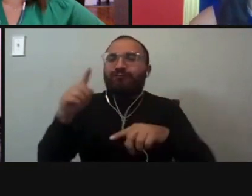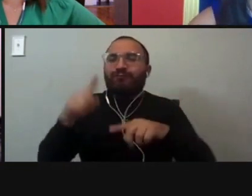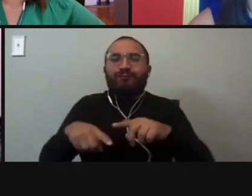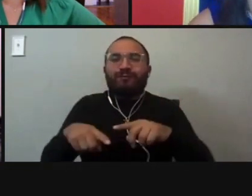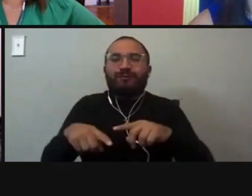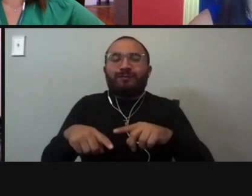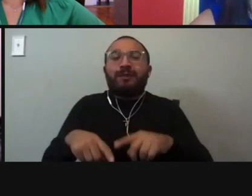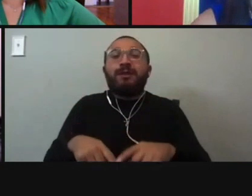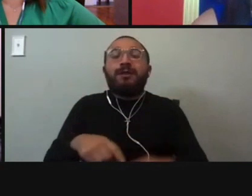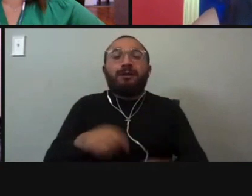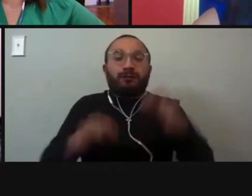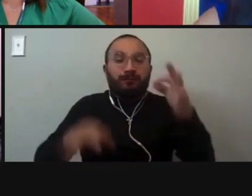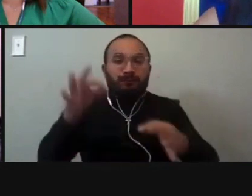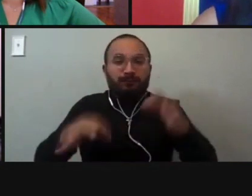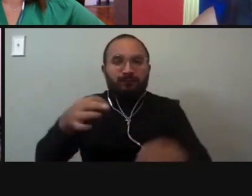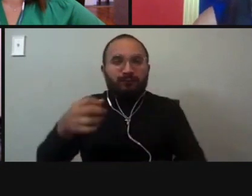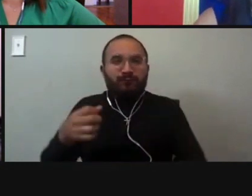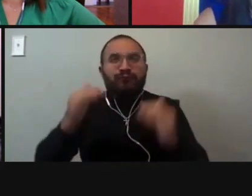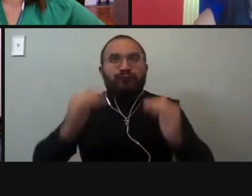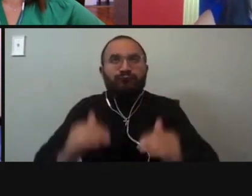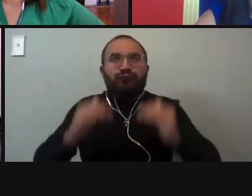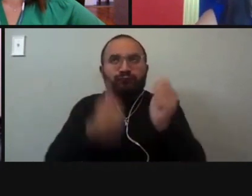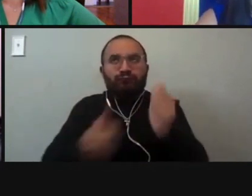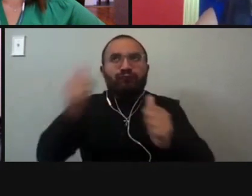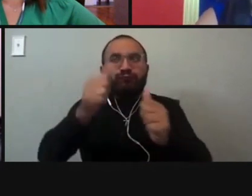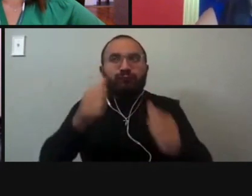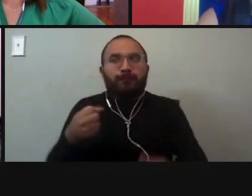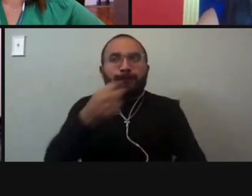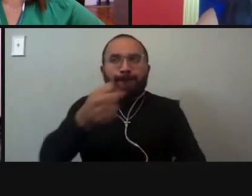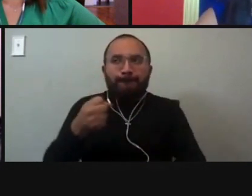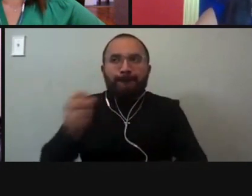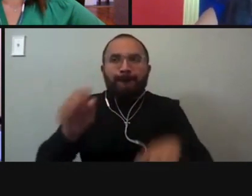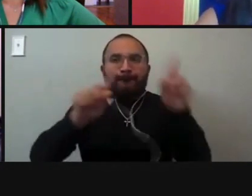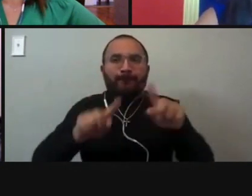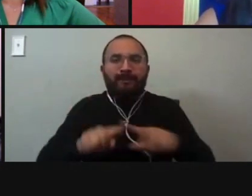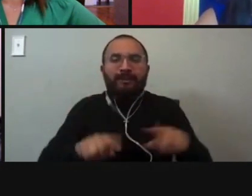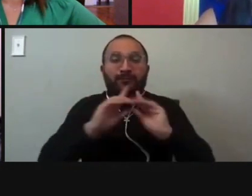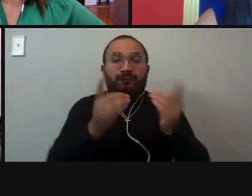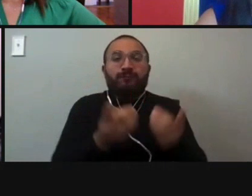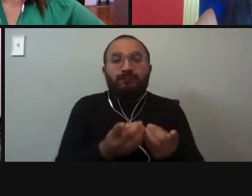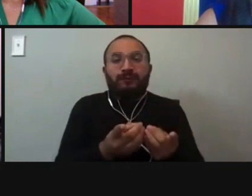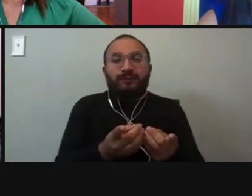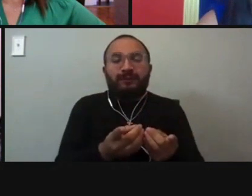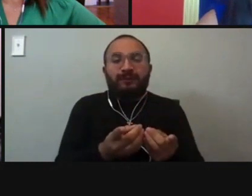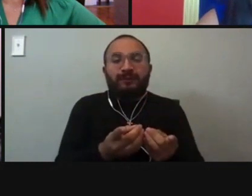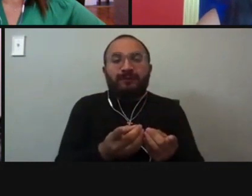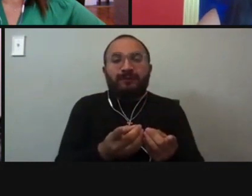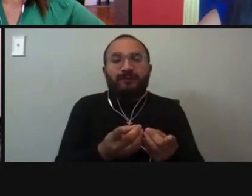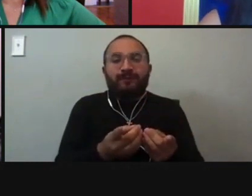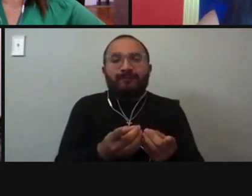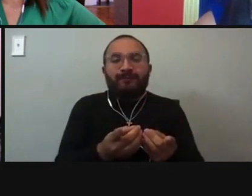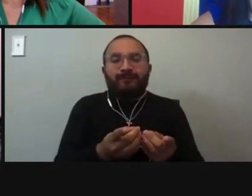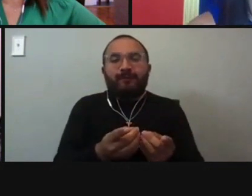The court also appoints and monitors the actions of all county department heads, other than those headed by elected officials.